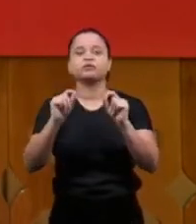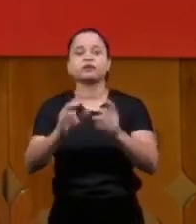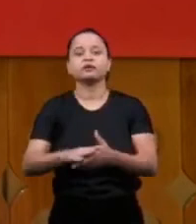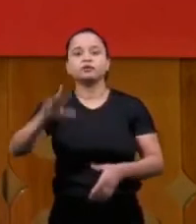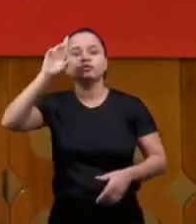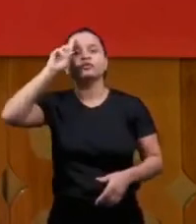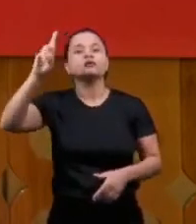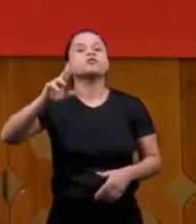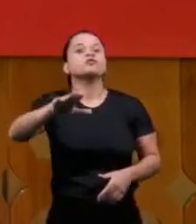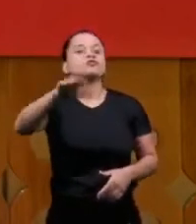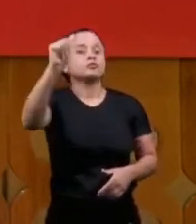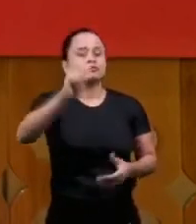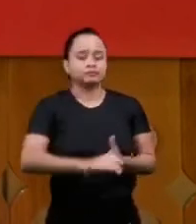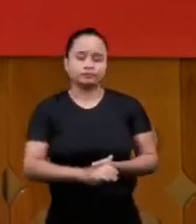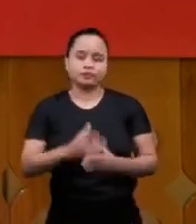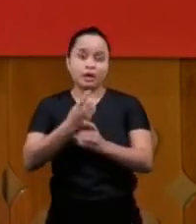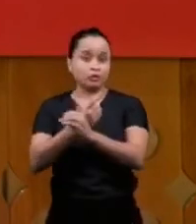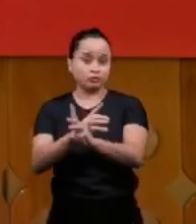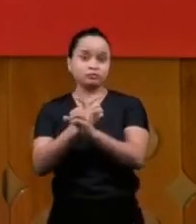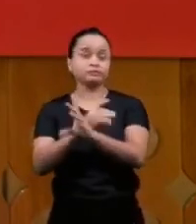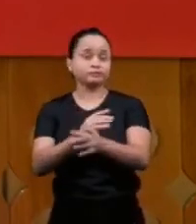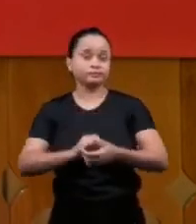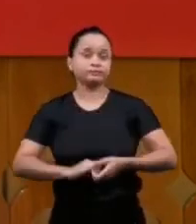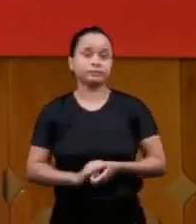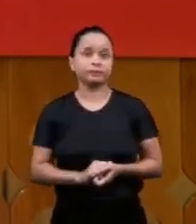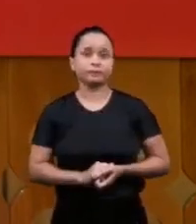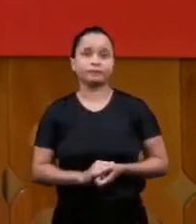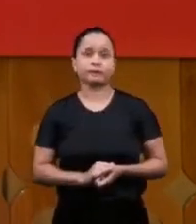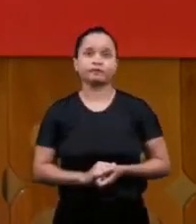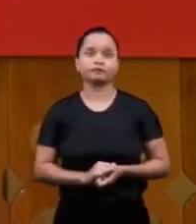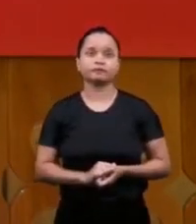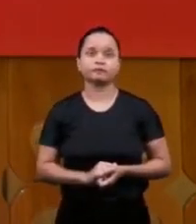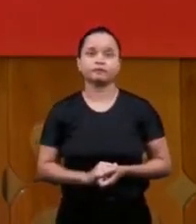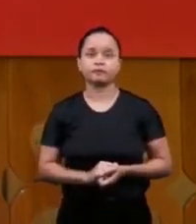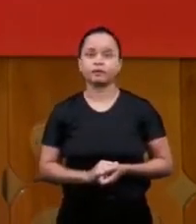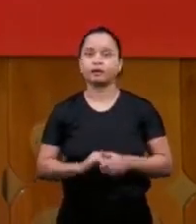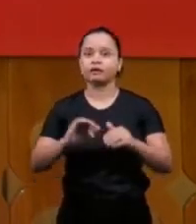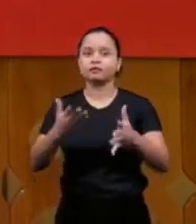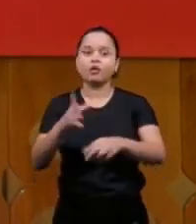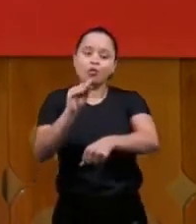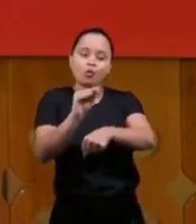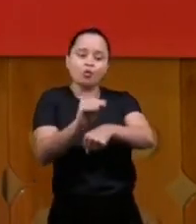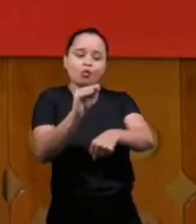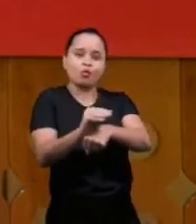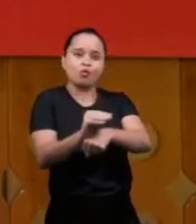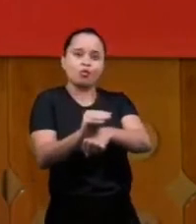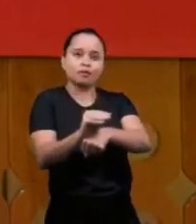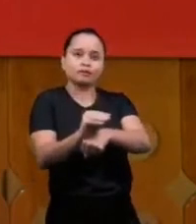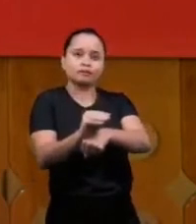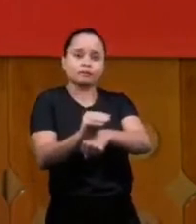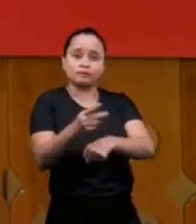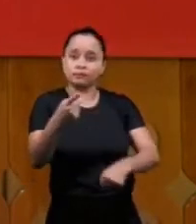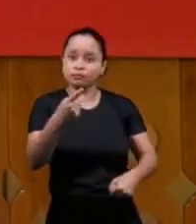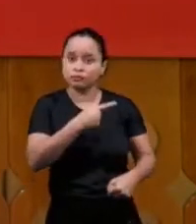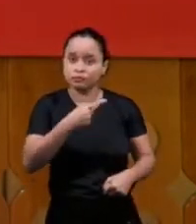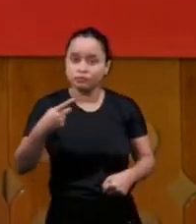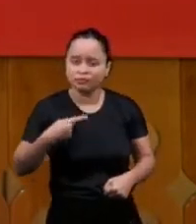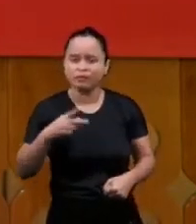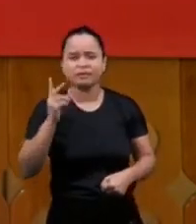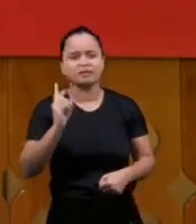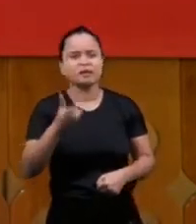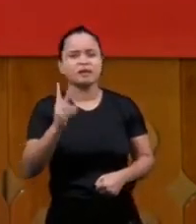giving you the doctrine let's go the zeal of the pastor should always be towards the doctrine the